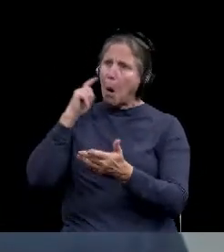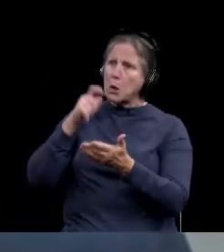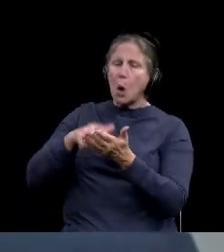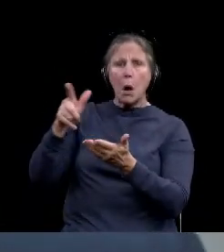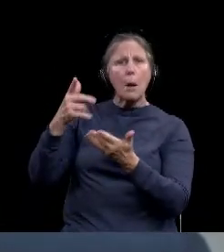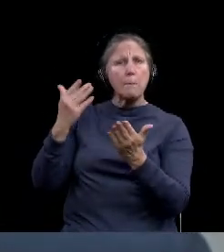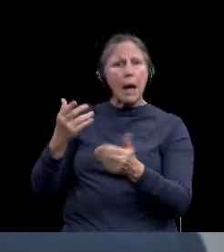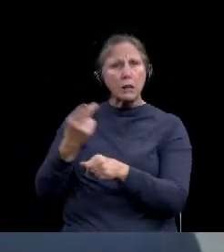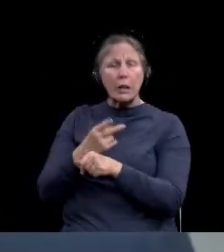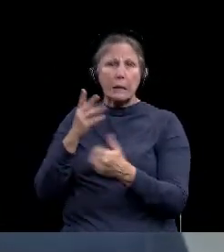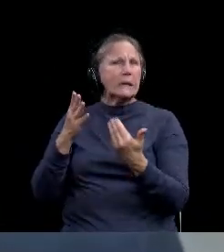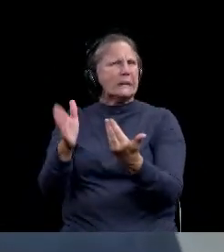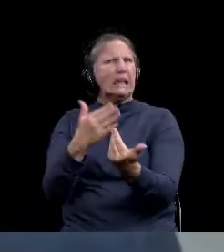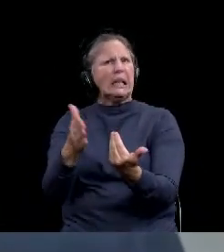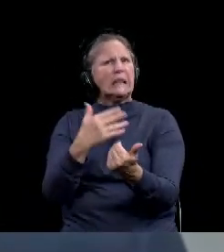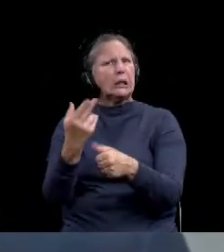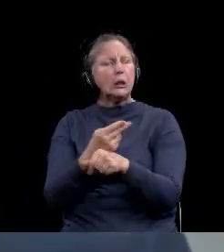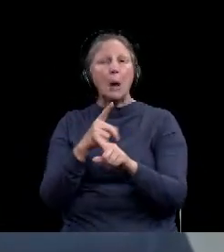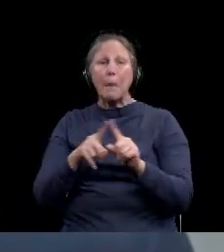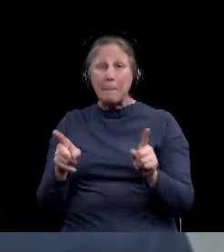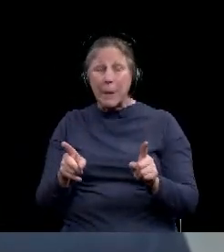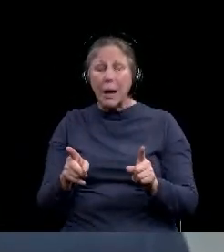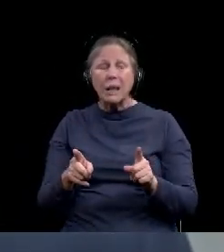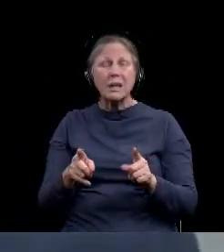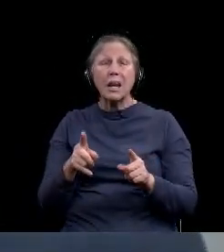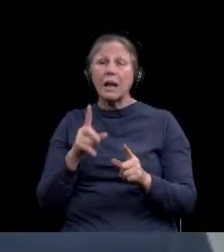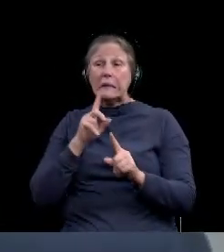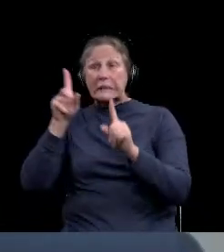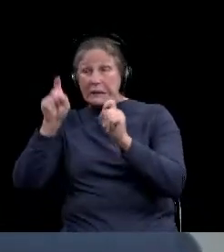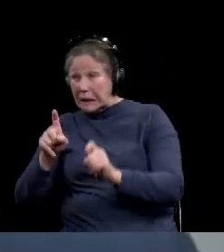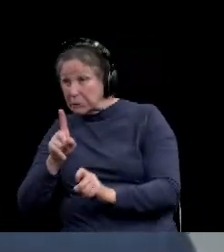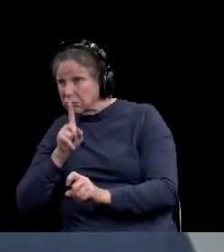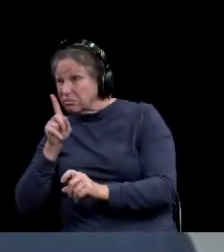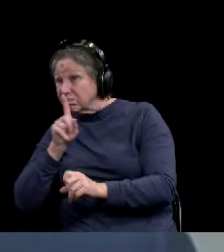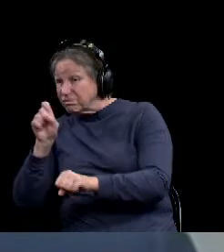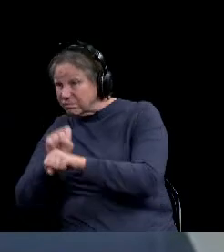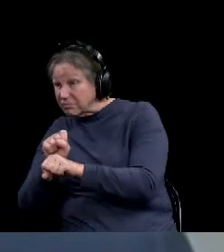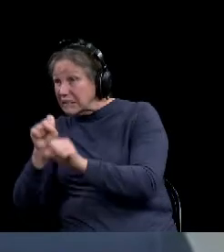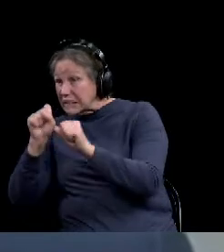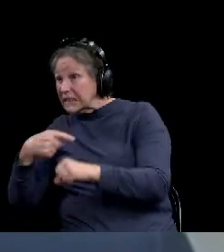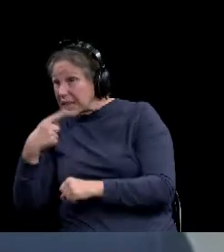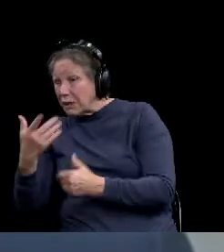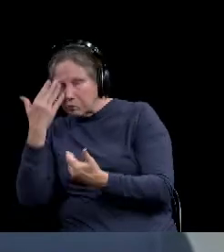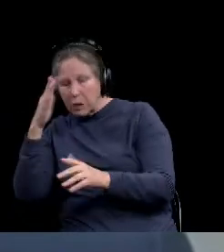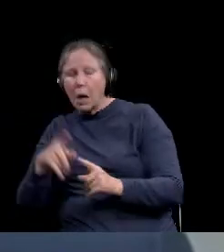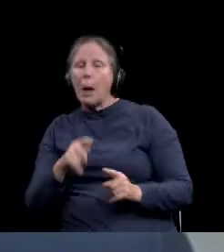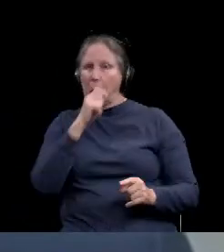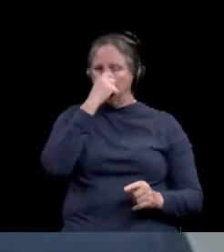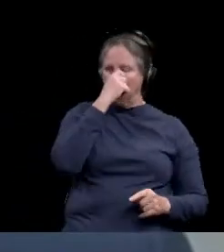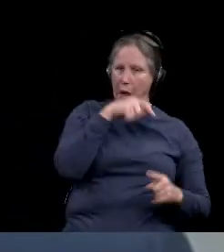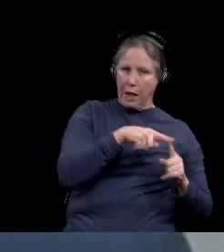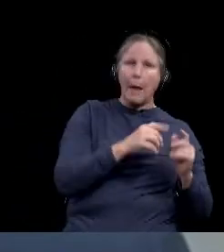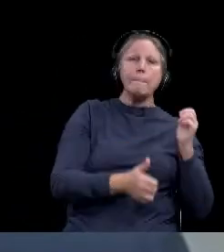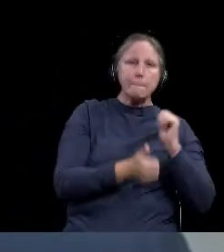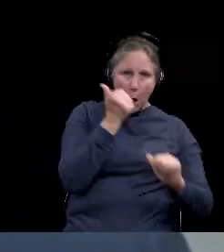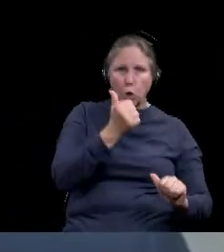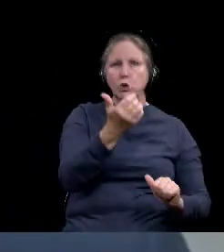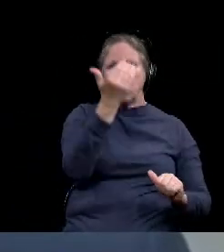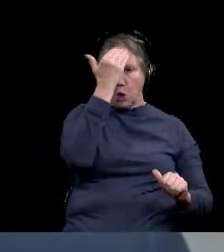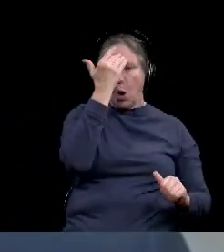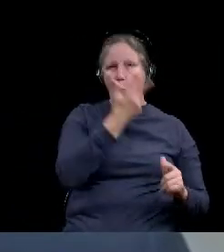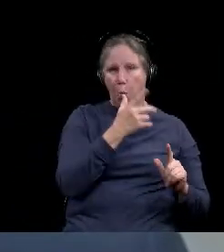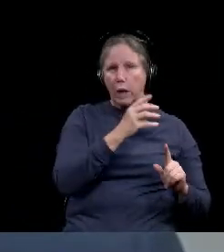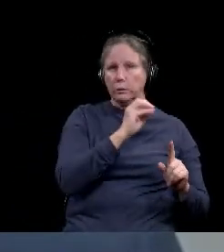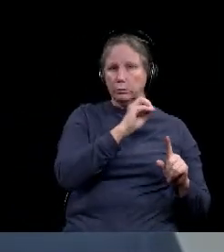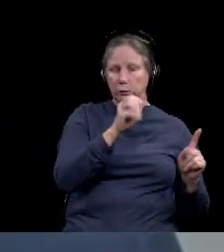it's much more convenient, but the nasal pharyngeal and really the most invasive is the one that has been studied the best. So here at family health